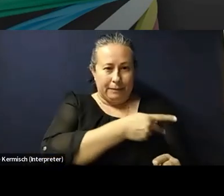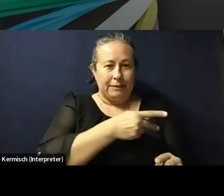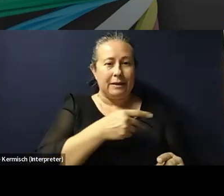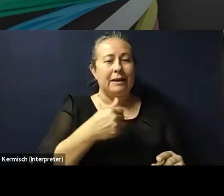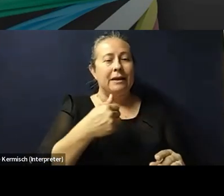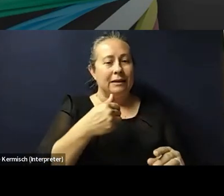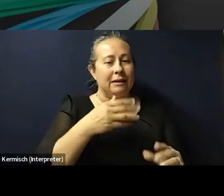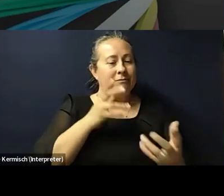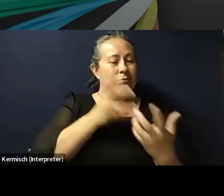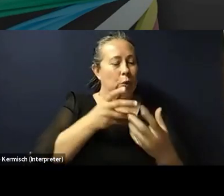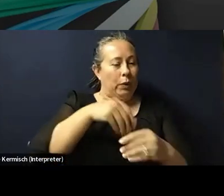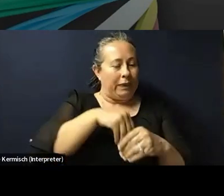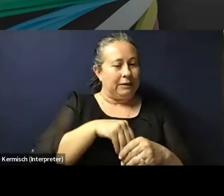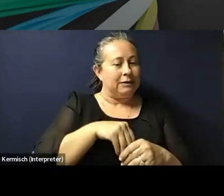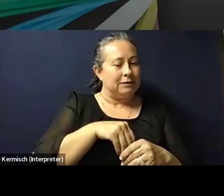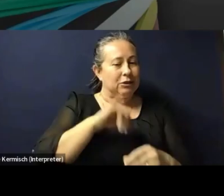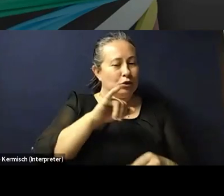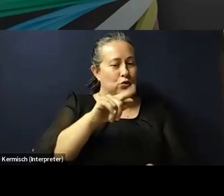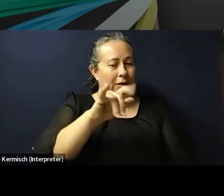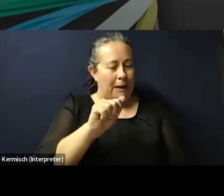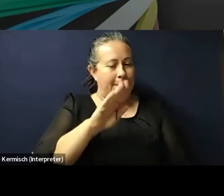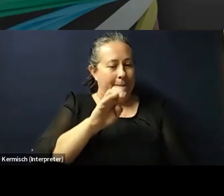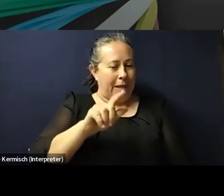classification and work through it from there.